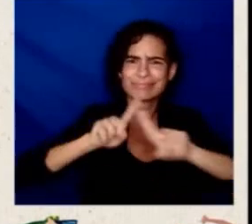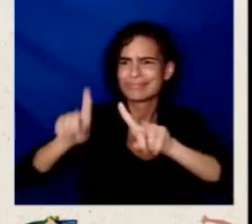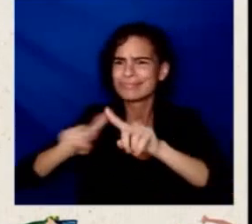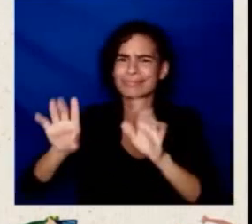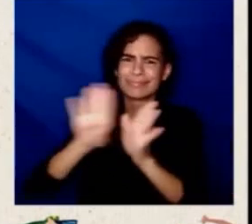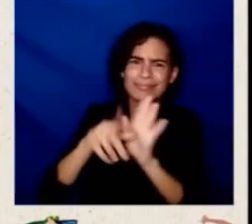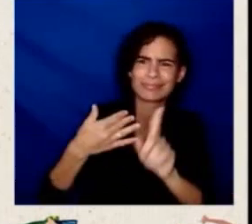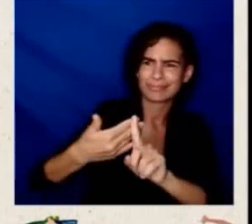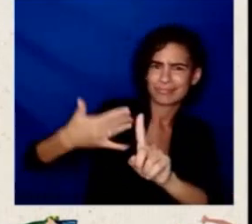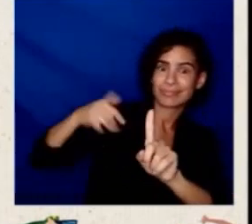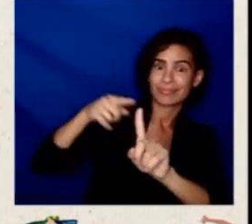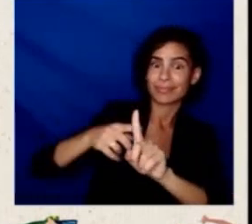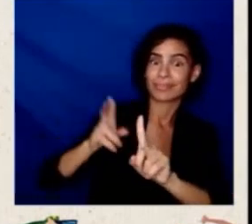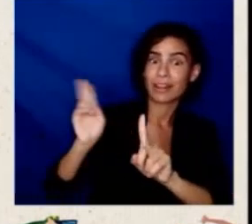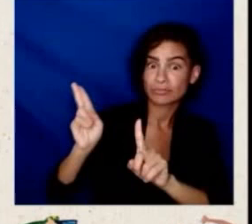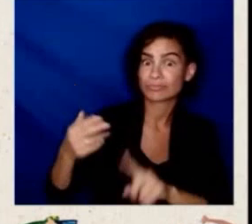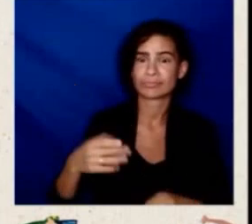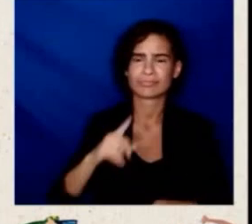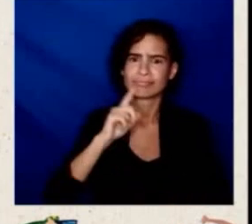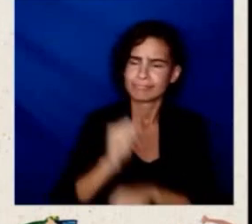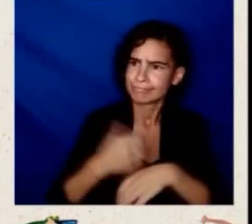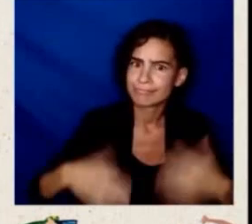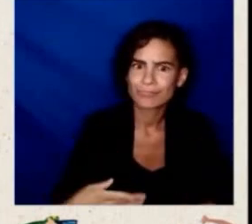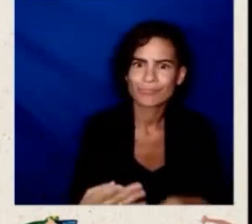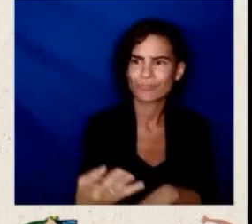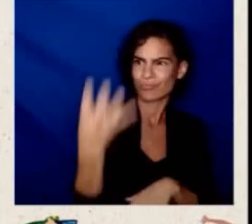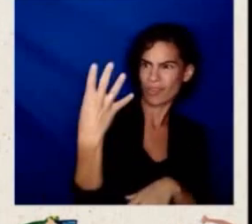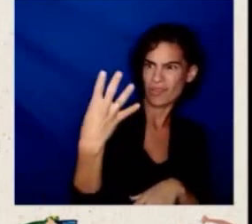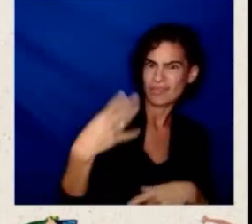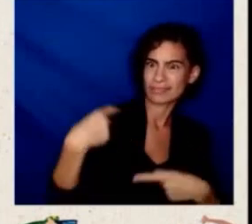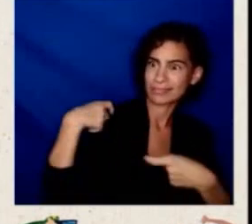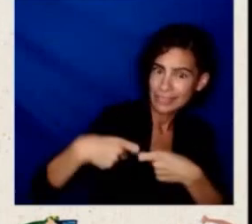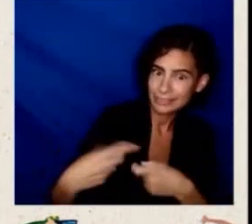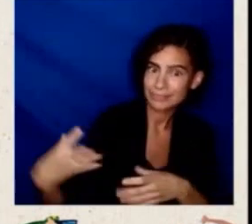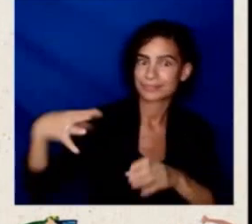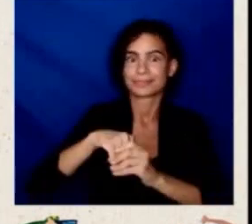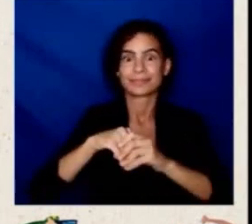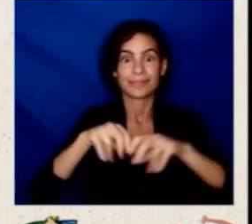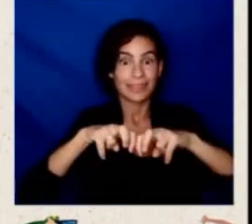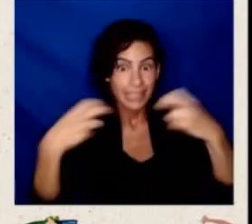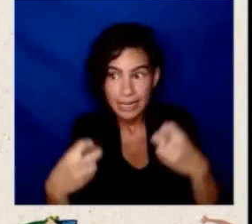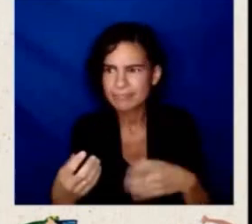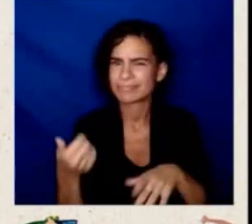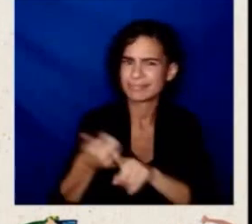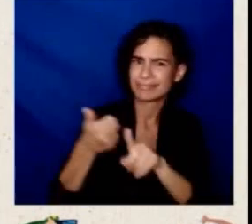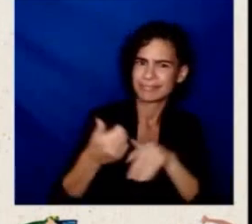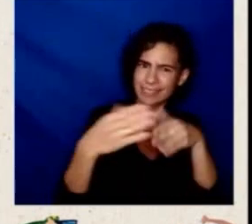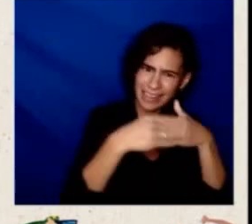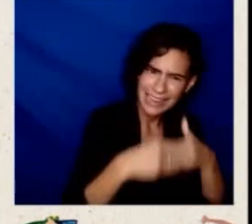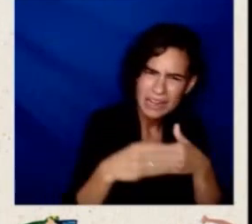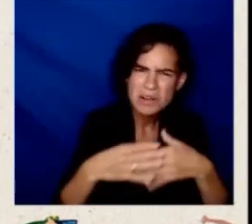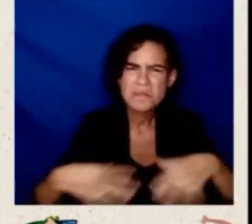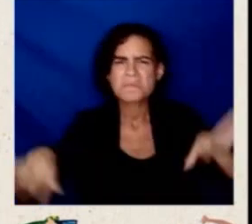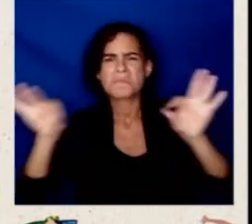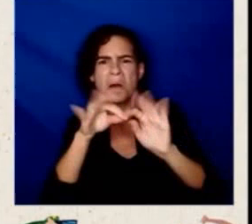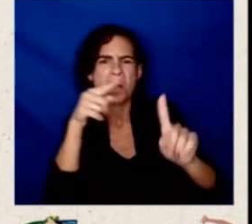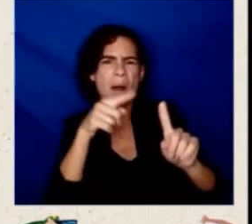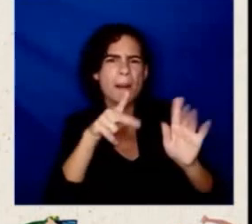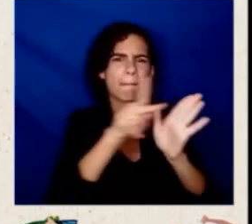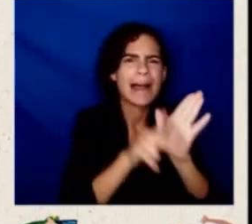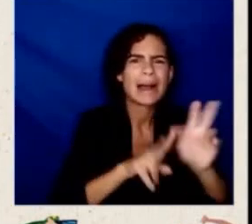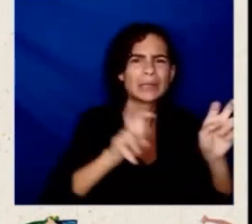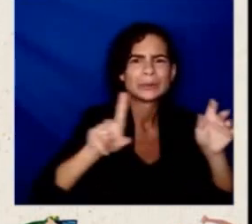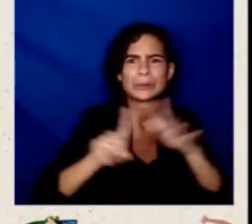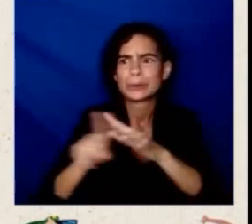Hispanics who are leading on key policy issues, and I'm honored to have them with us here today. To my right is Secretary Vecera,